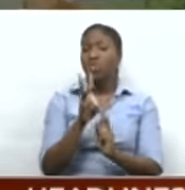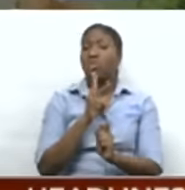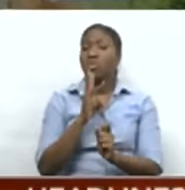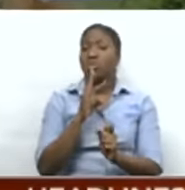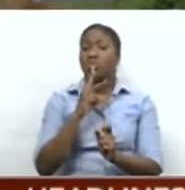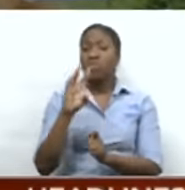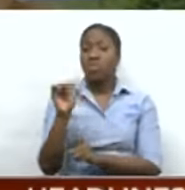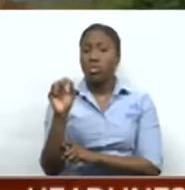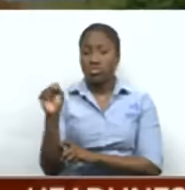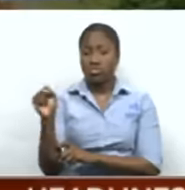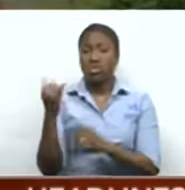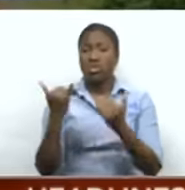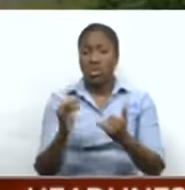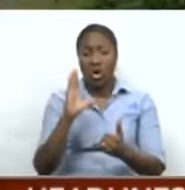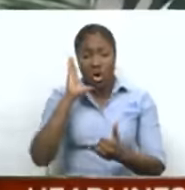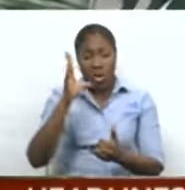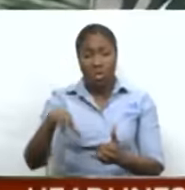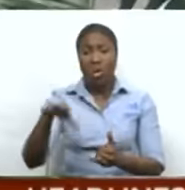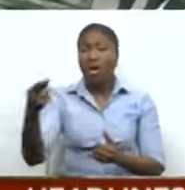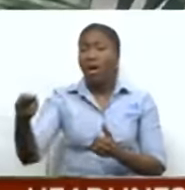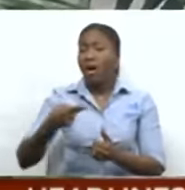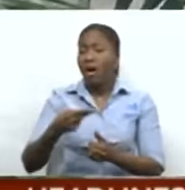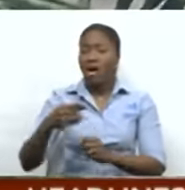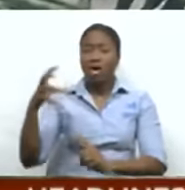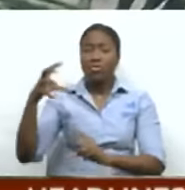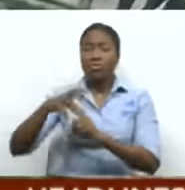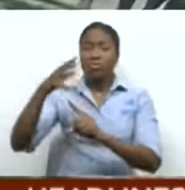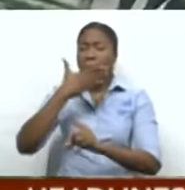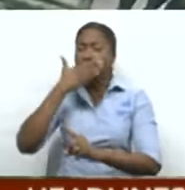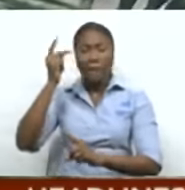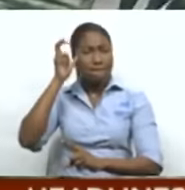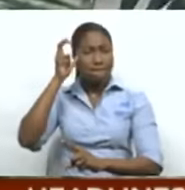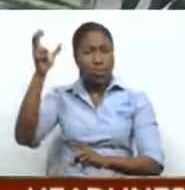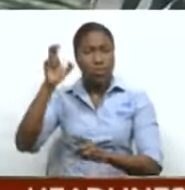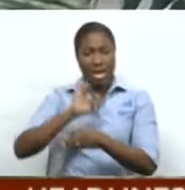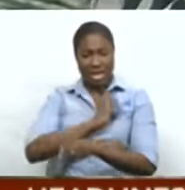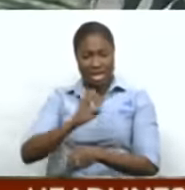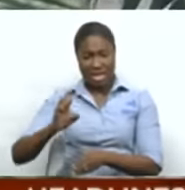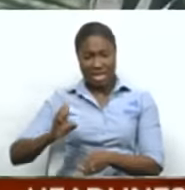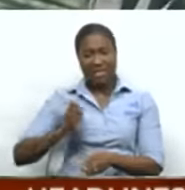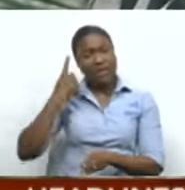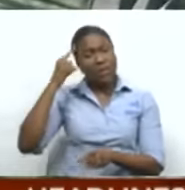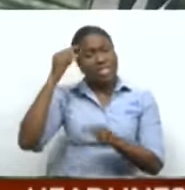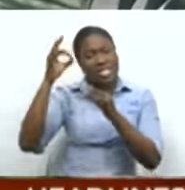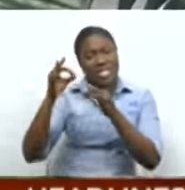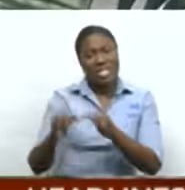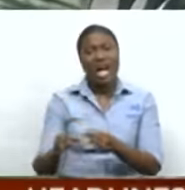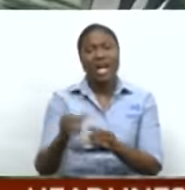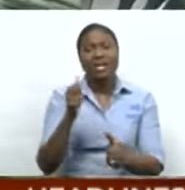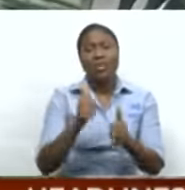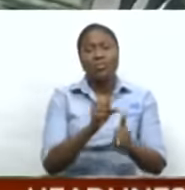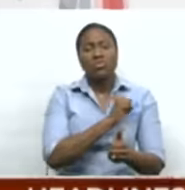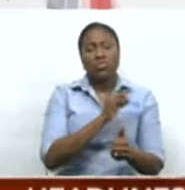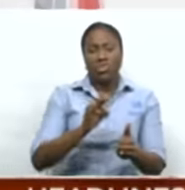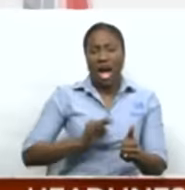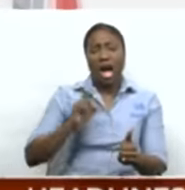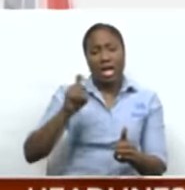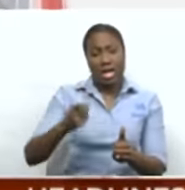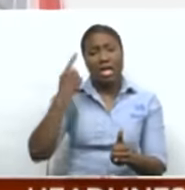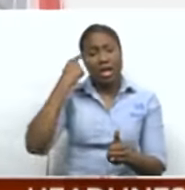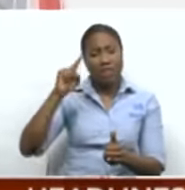process of recruiting top-level executives, and those execs will assist in deciding what human power will be needed going forward.